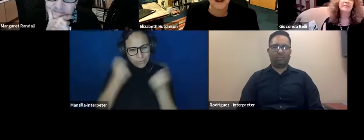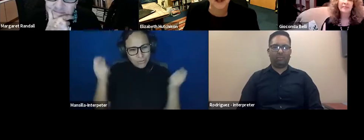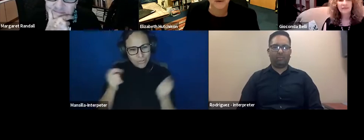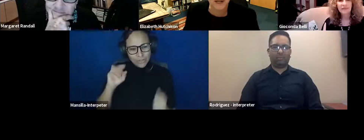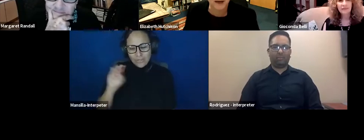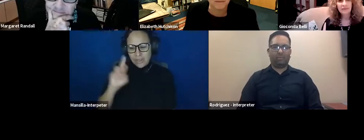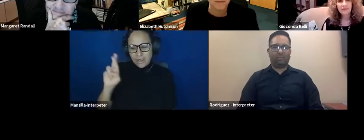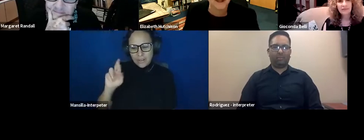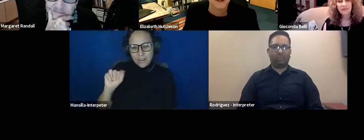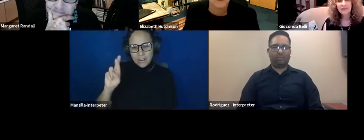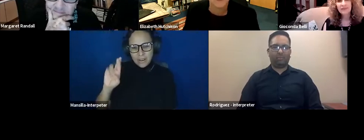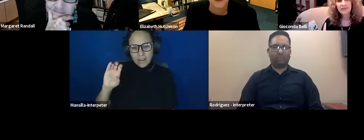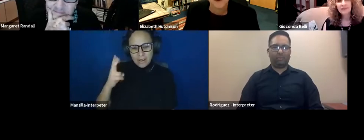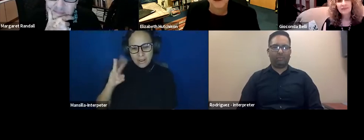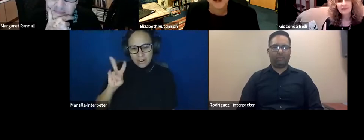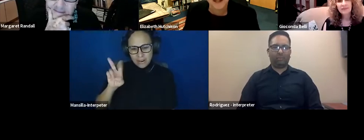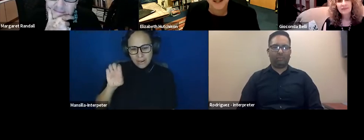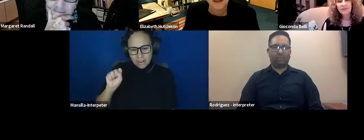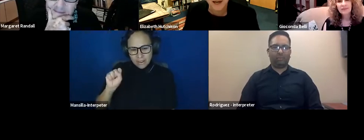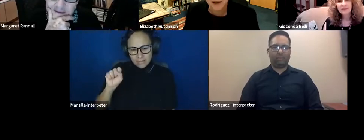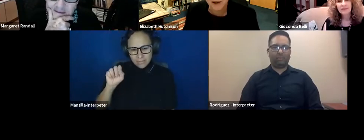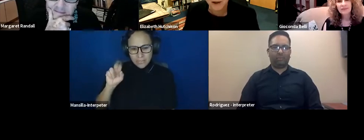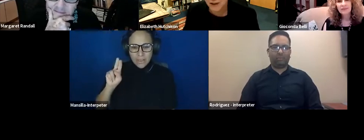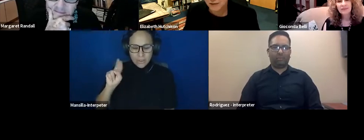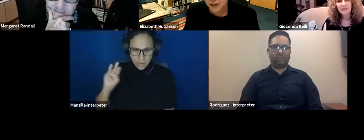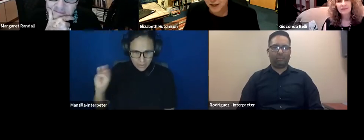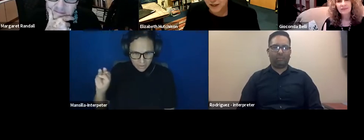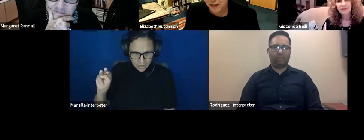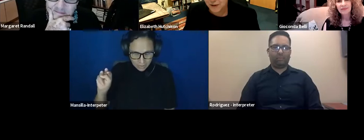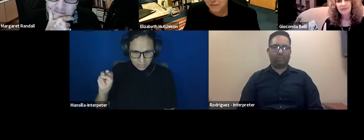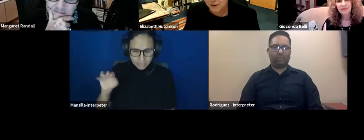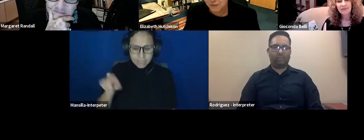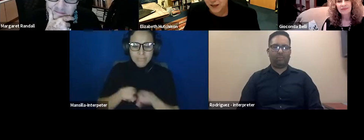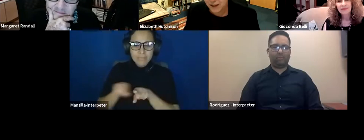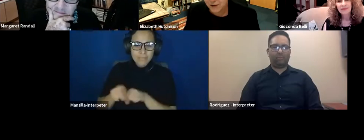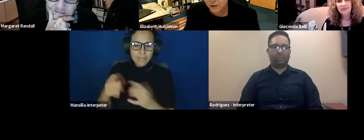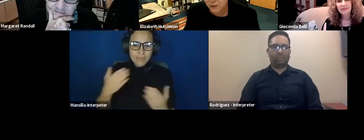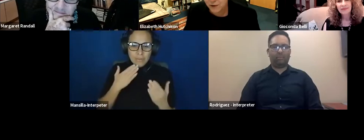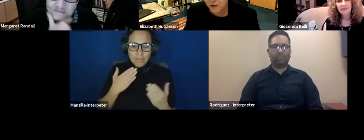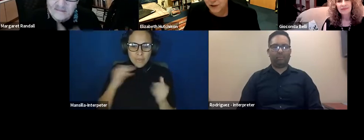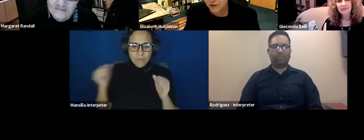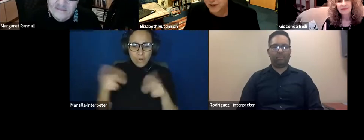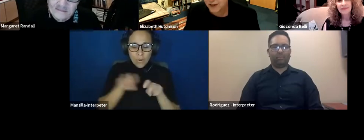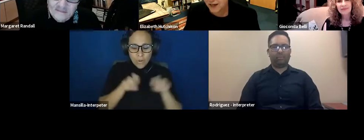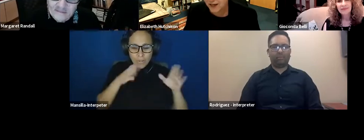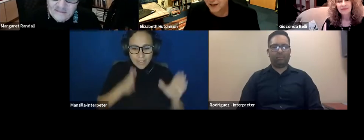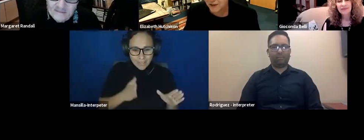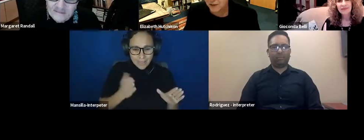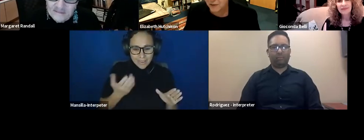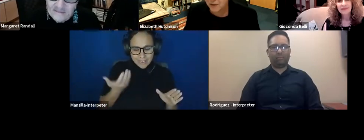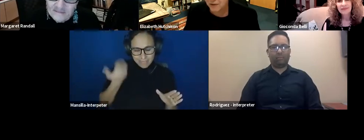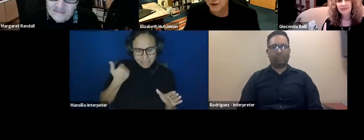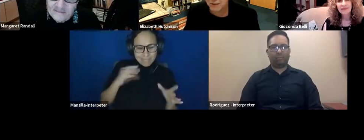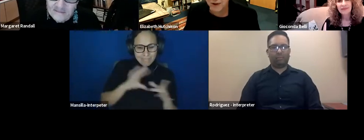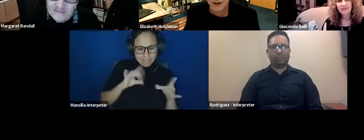Archives at UNM. Likewise, I'd like to thank all of the, um, panelists who spoke earlier in the day. I